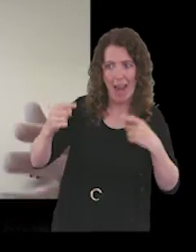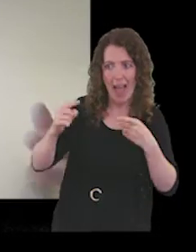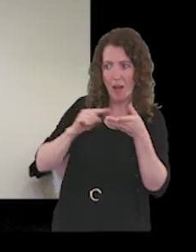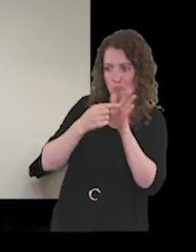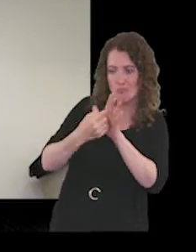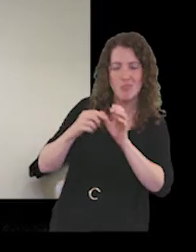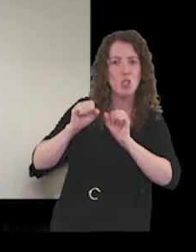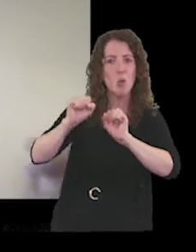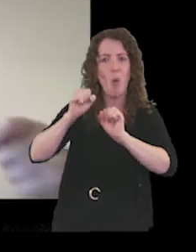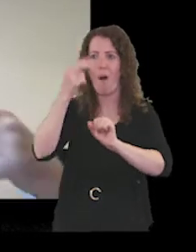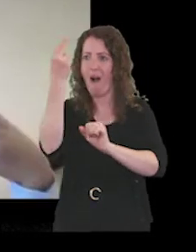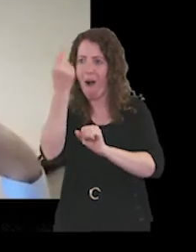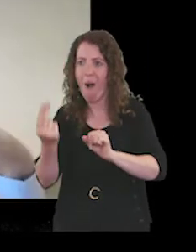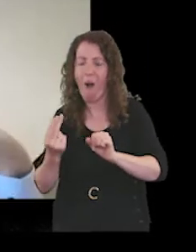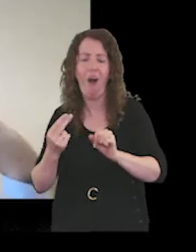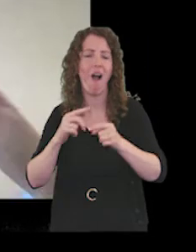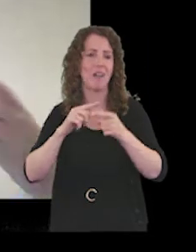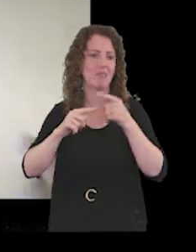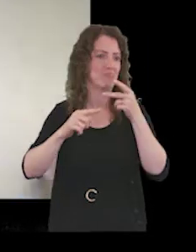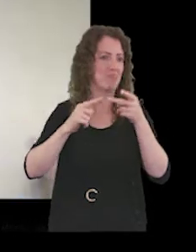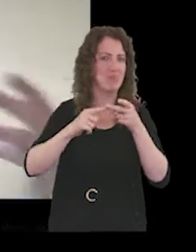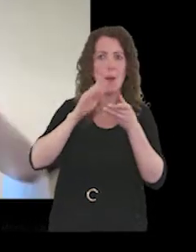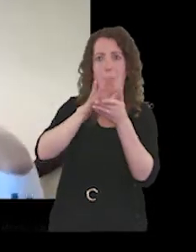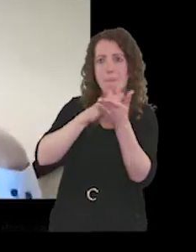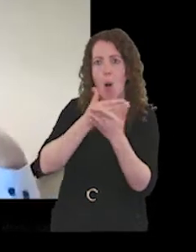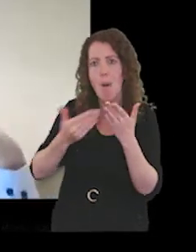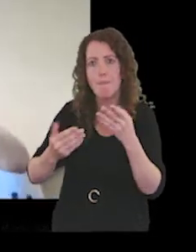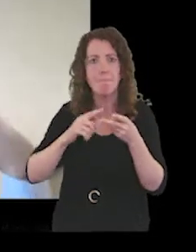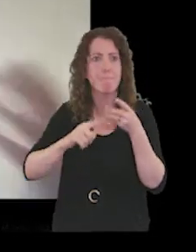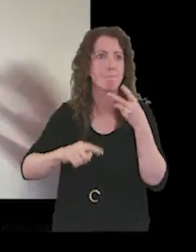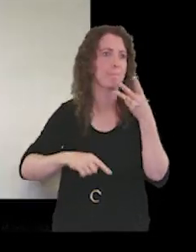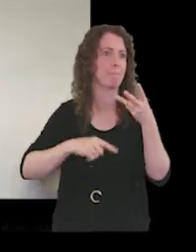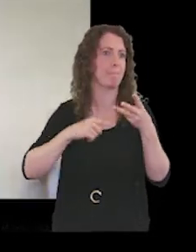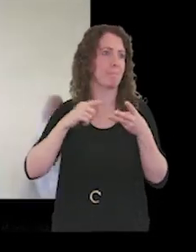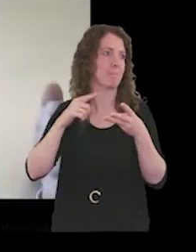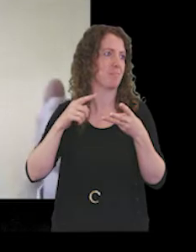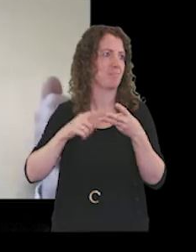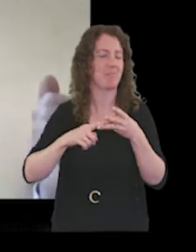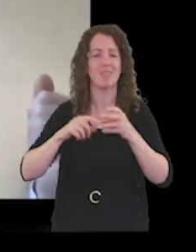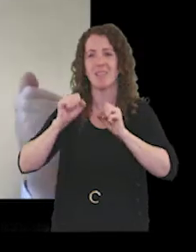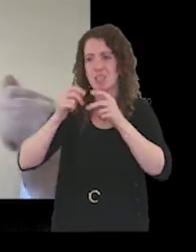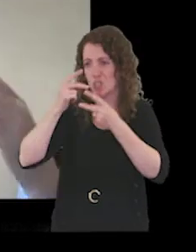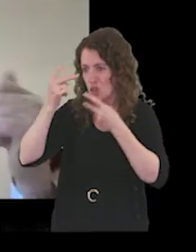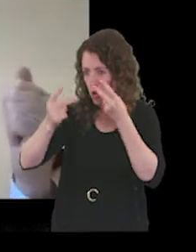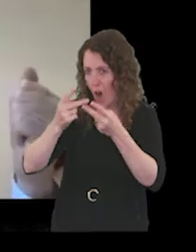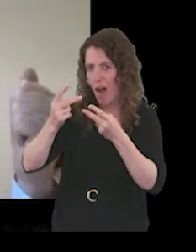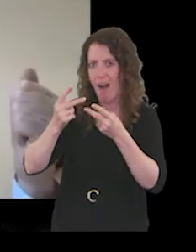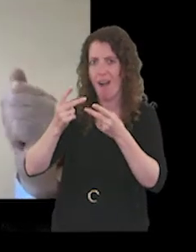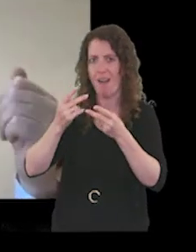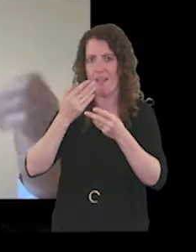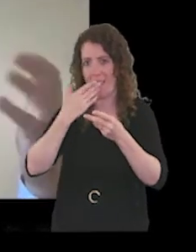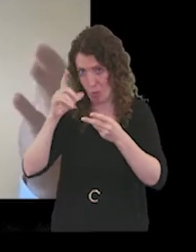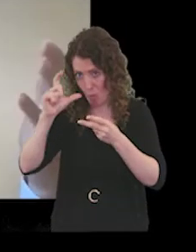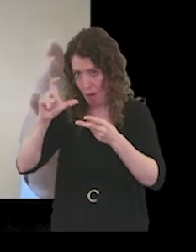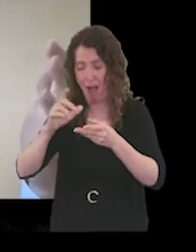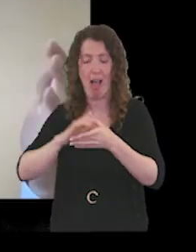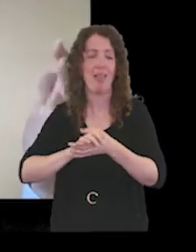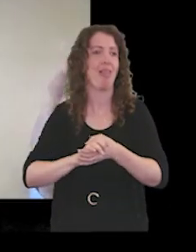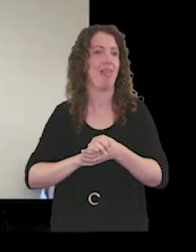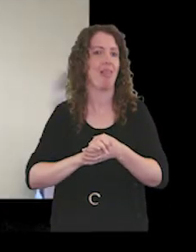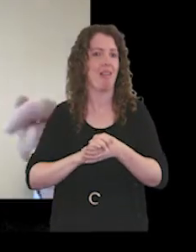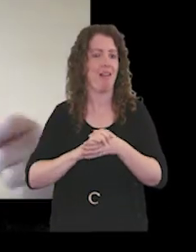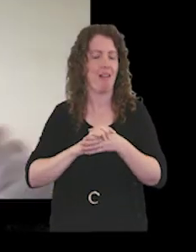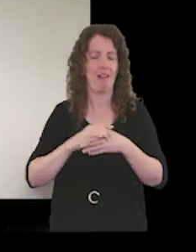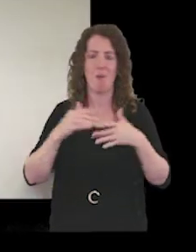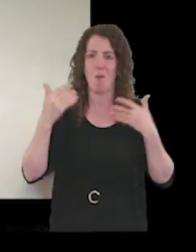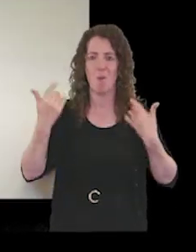your art um your poetry and your song uh there as well carl it's just it's